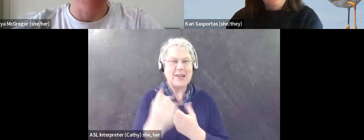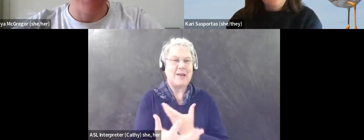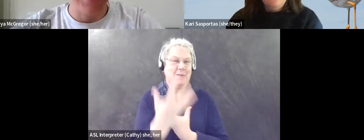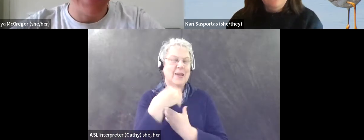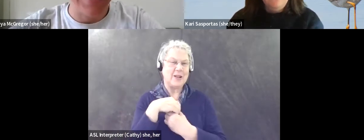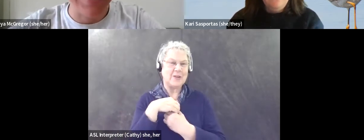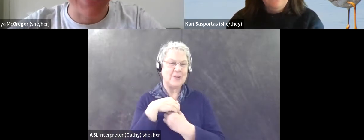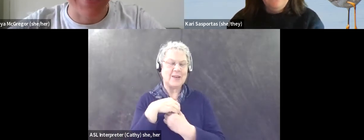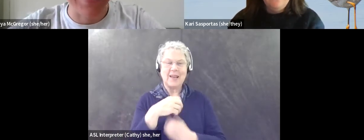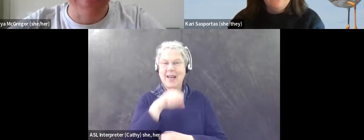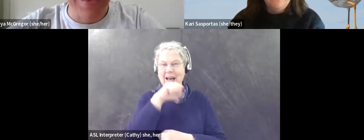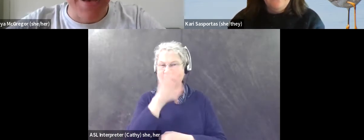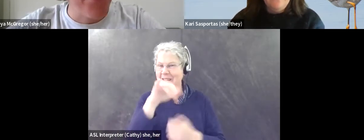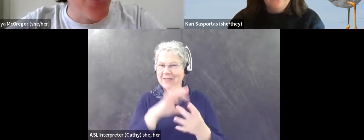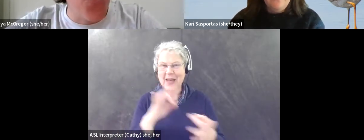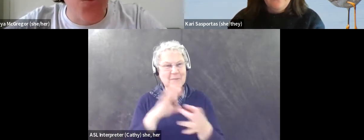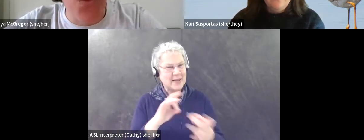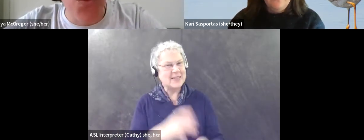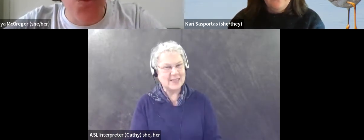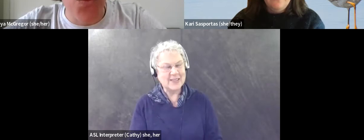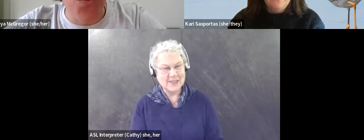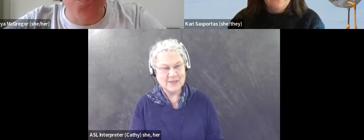that message sends as well. Um,